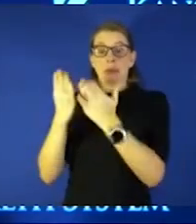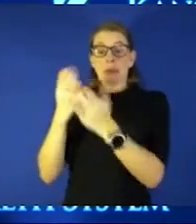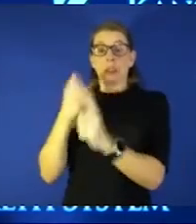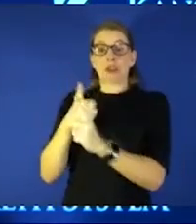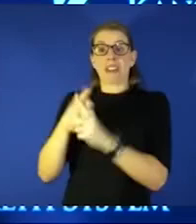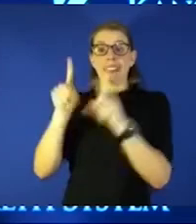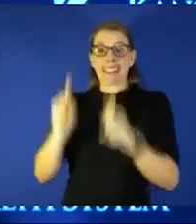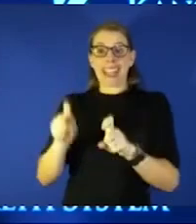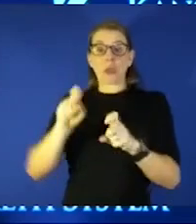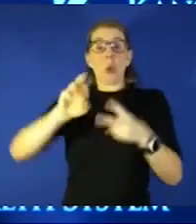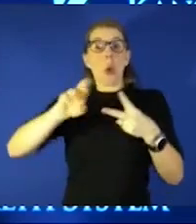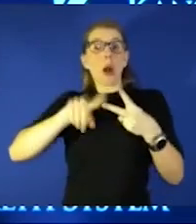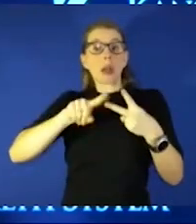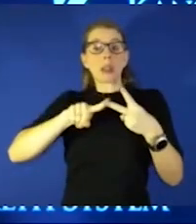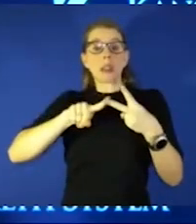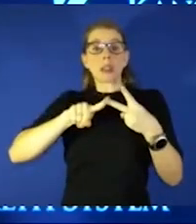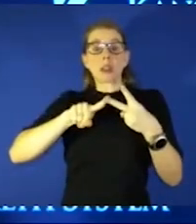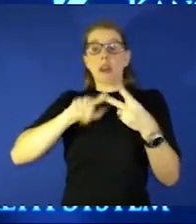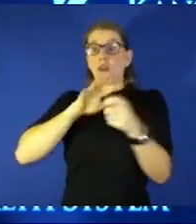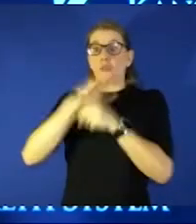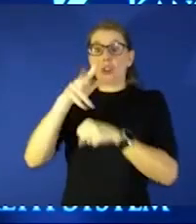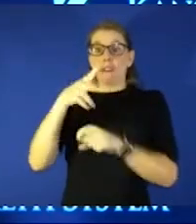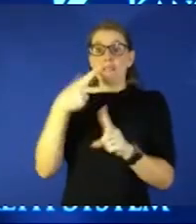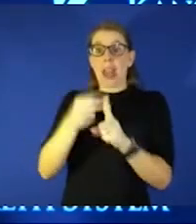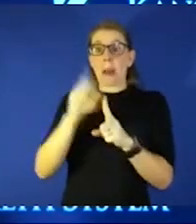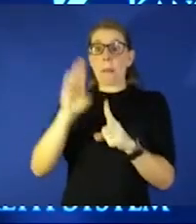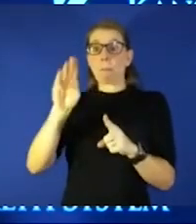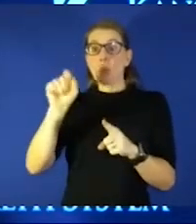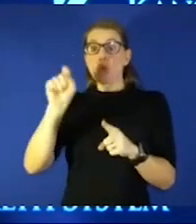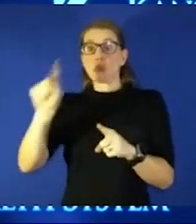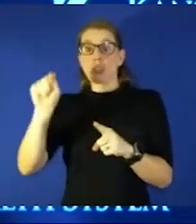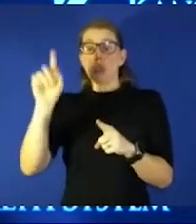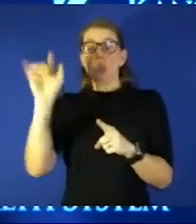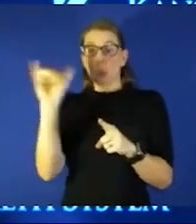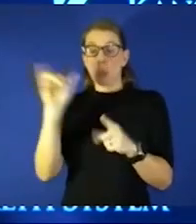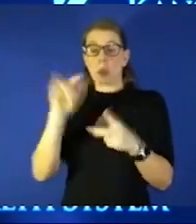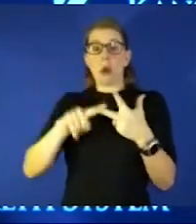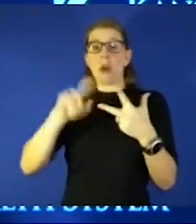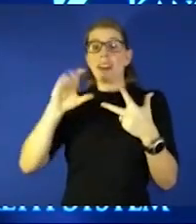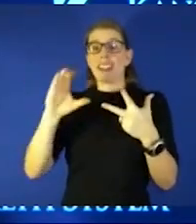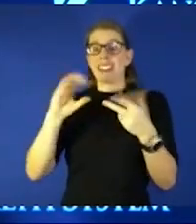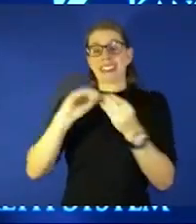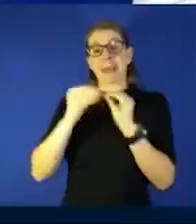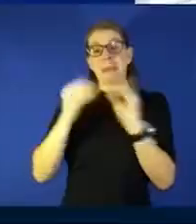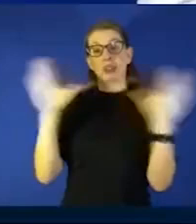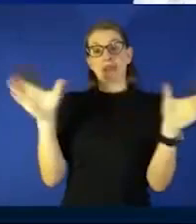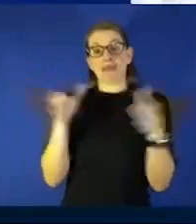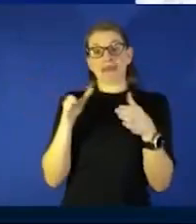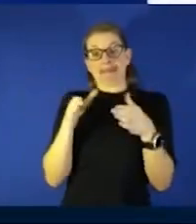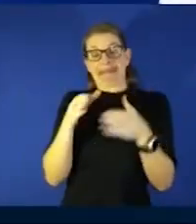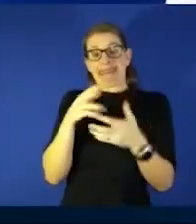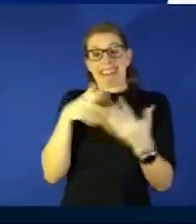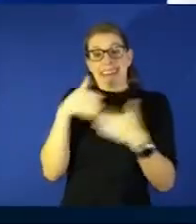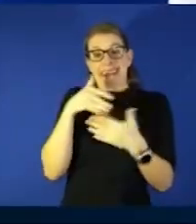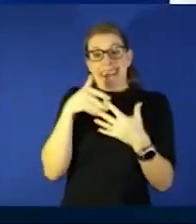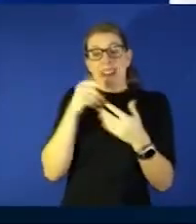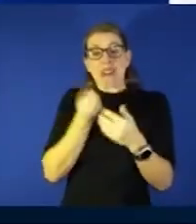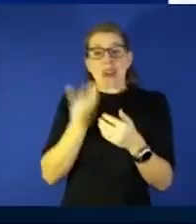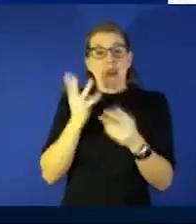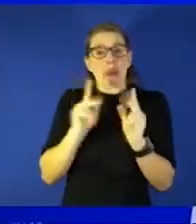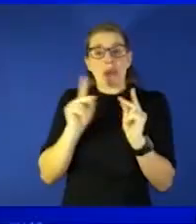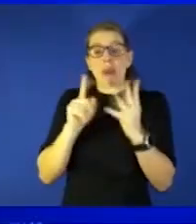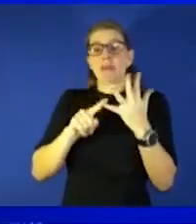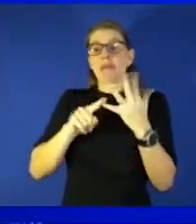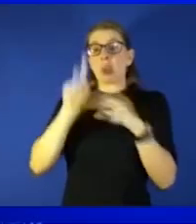everybody's fully vaccinated and boosted c keep the number small d wear a mask yeah yeah just a couple things if we go back to that